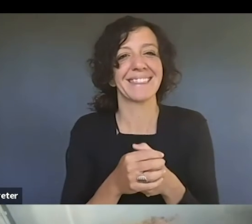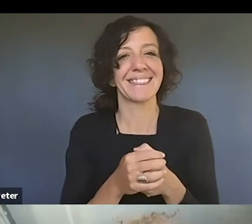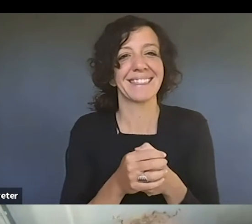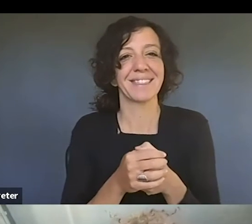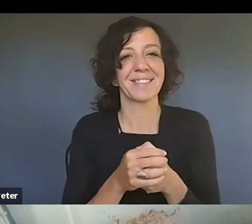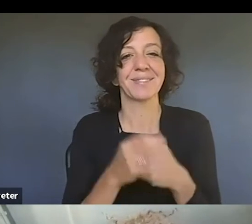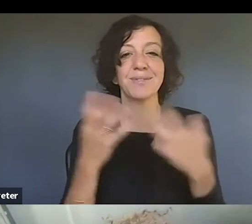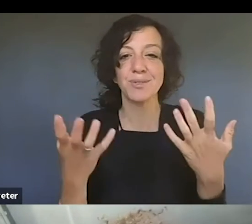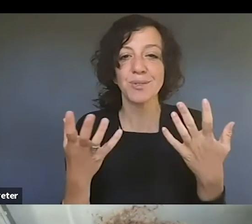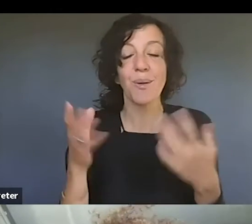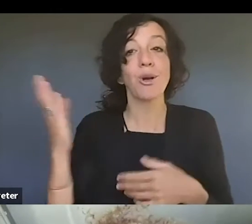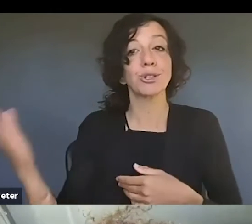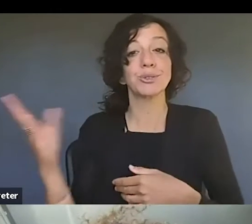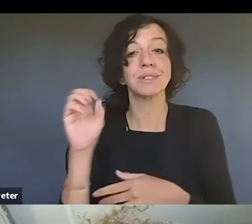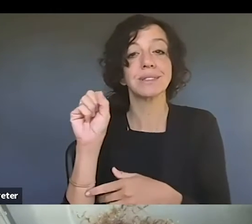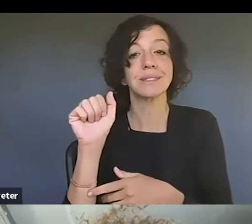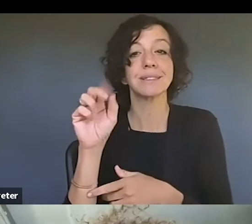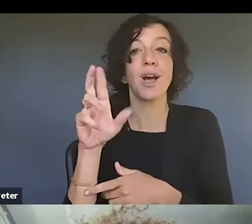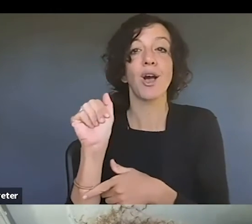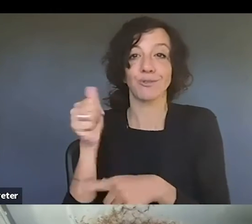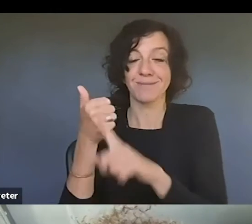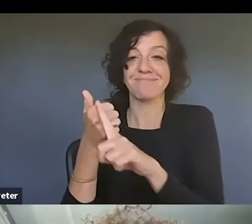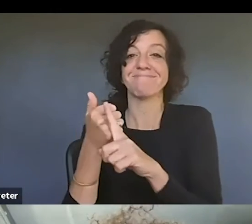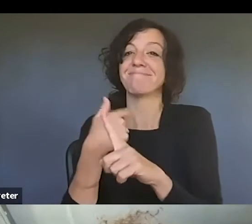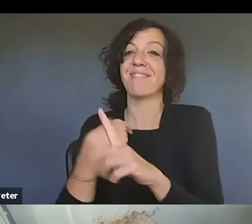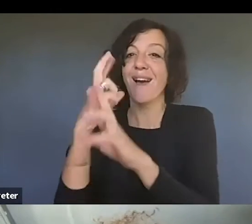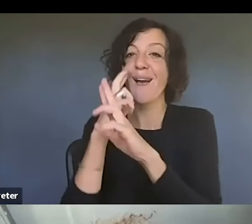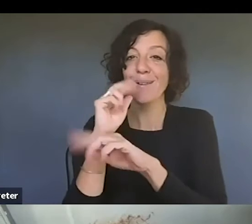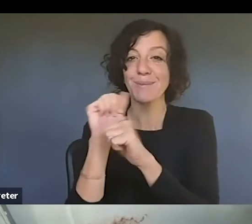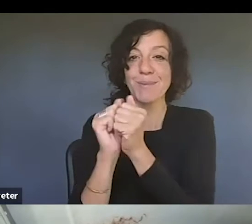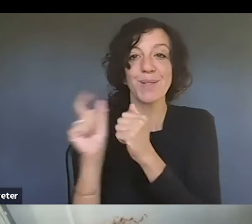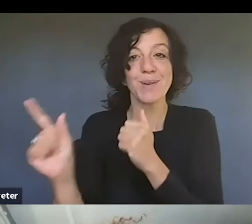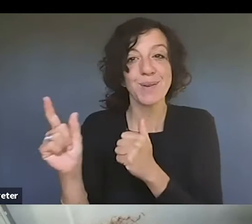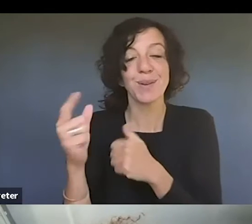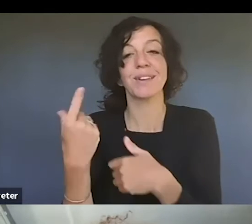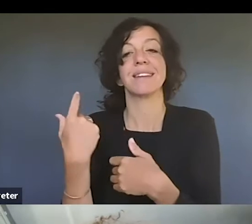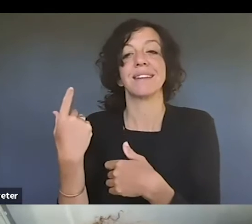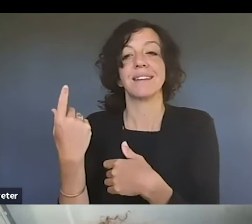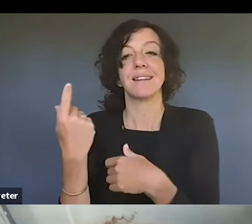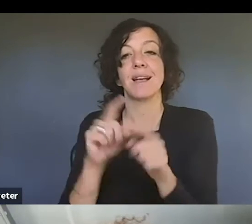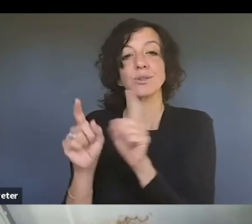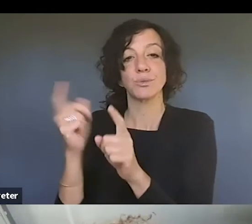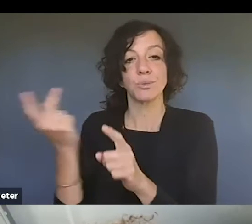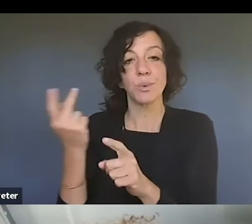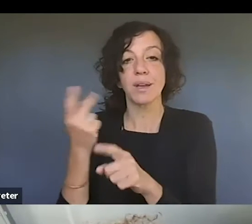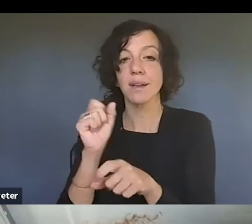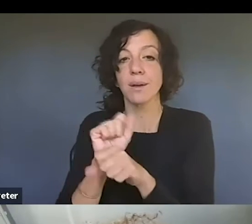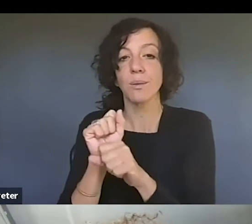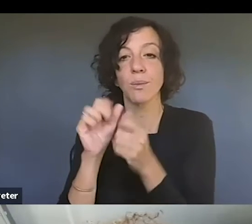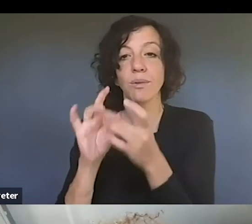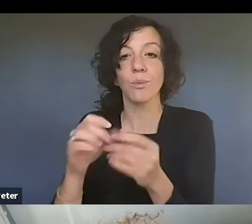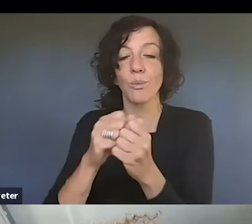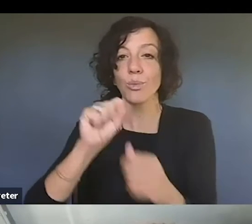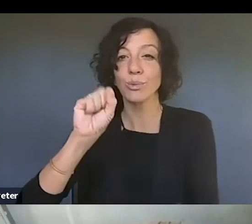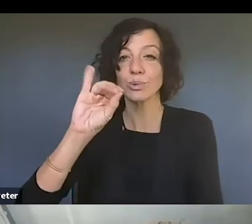Sandra is someone else who I've had an honor of working with and get to know as we've been doing this work in the social justice